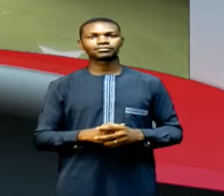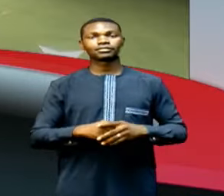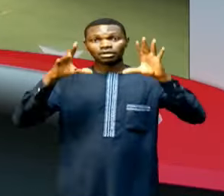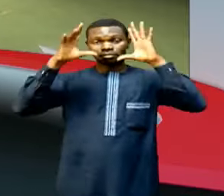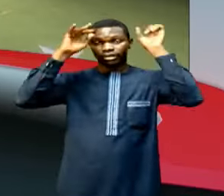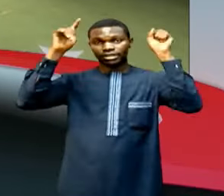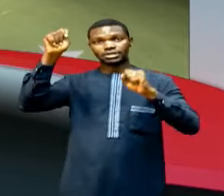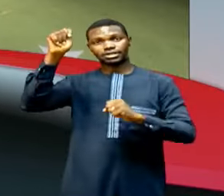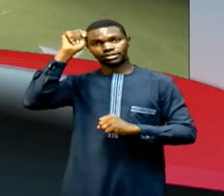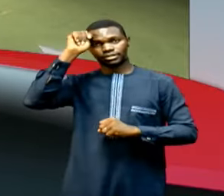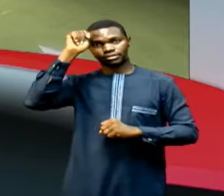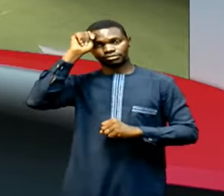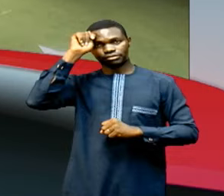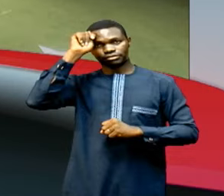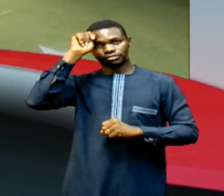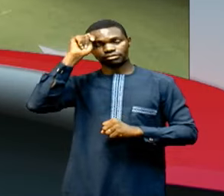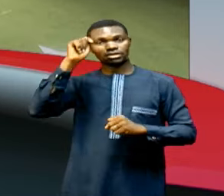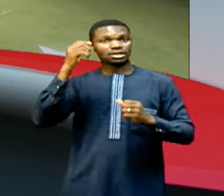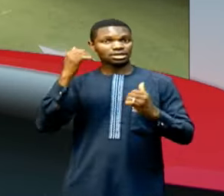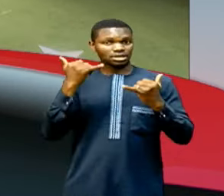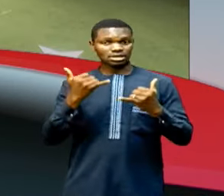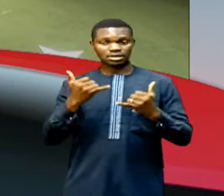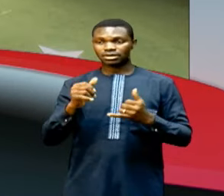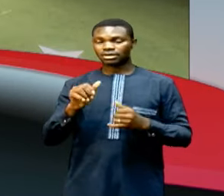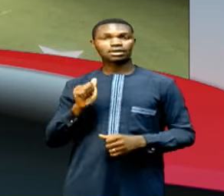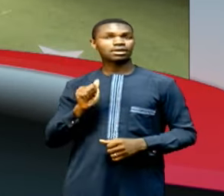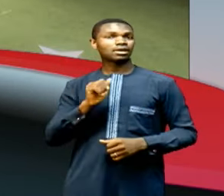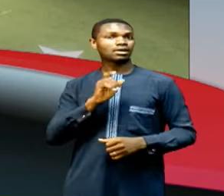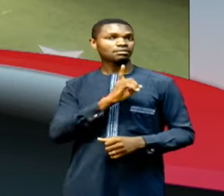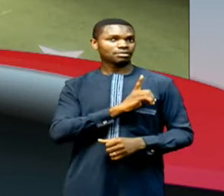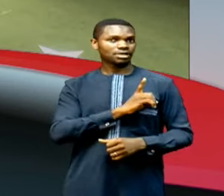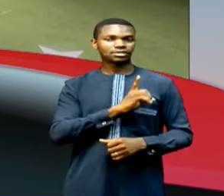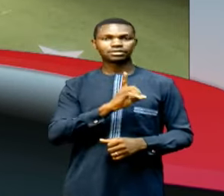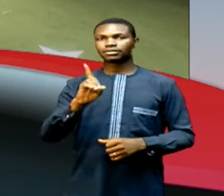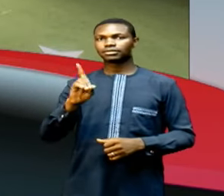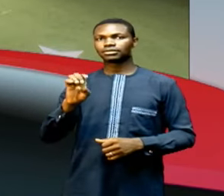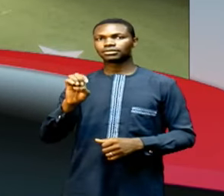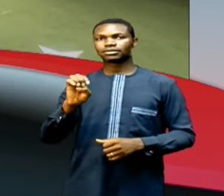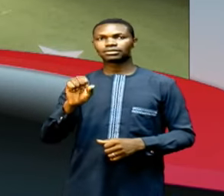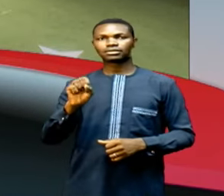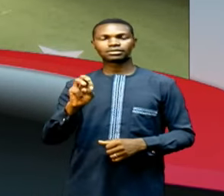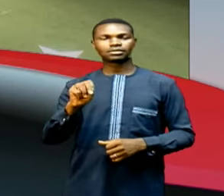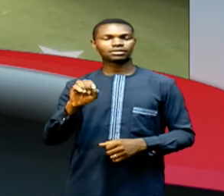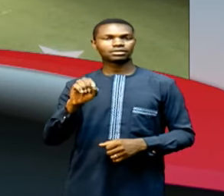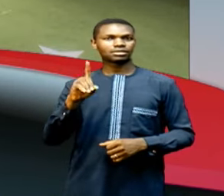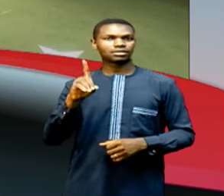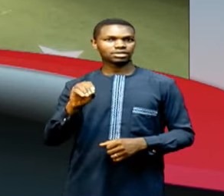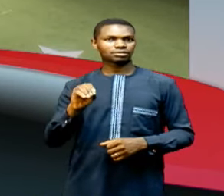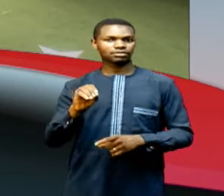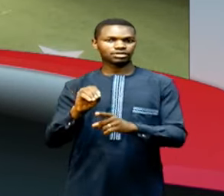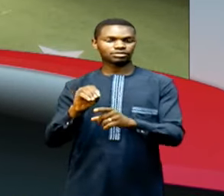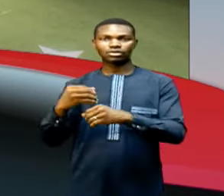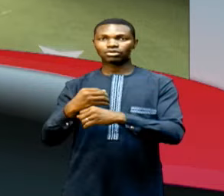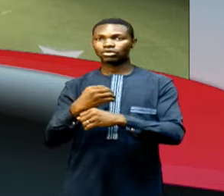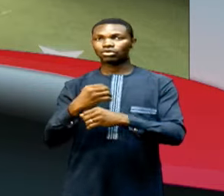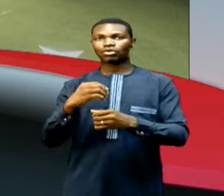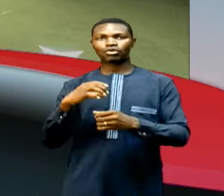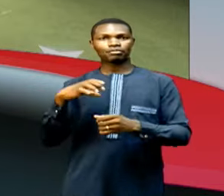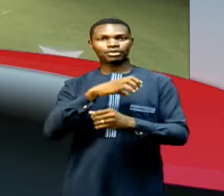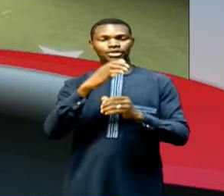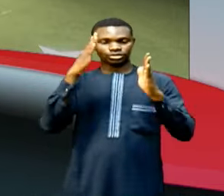President Tinobo has sworn in Ambassador Desmond Akawo as the new commissioner of the Revenue Mobilization,